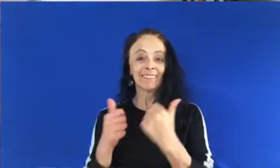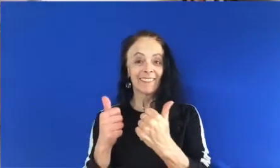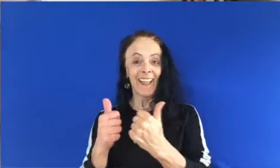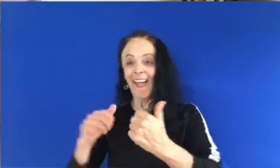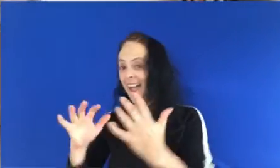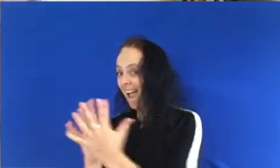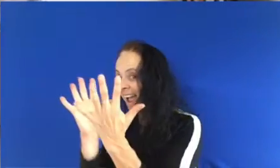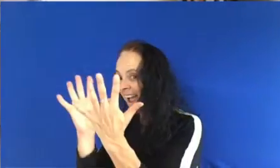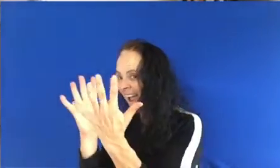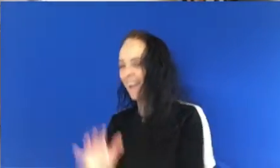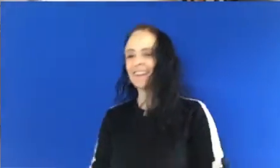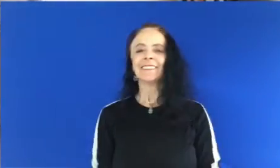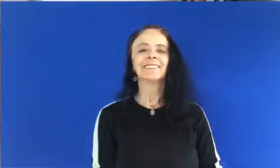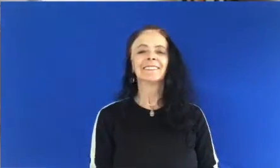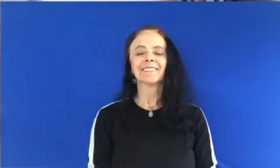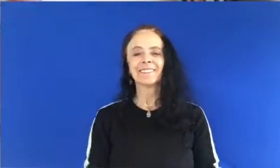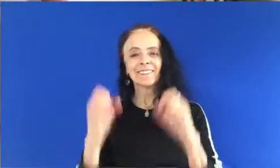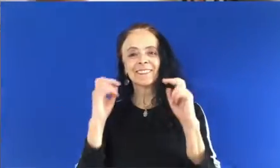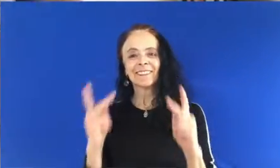Muy bien.